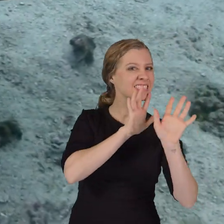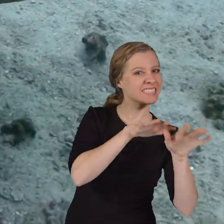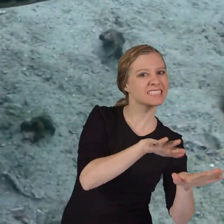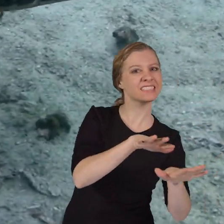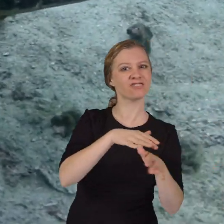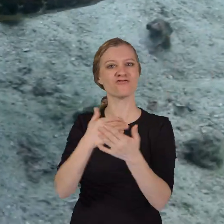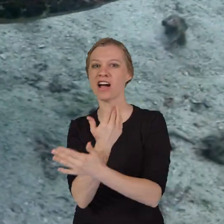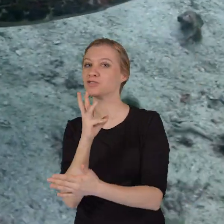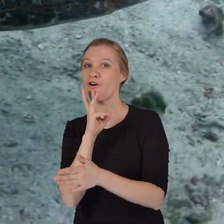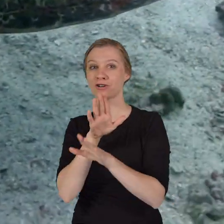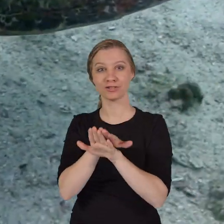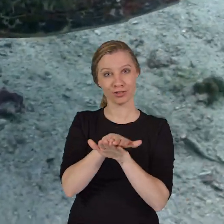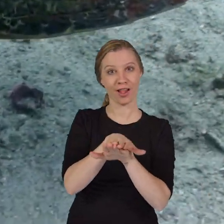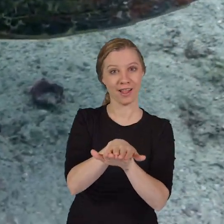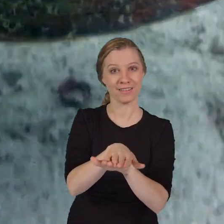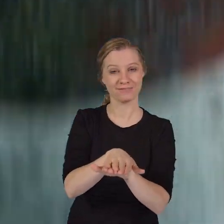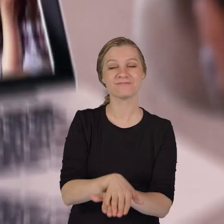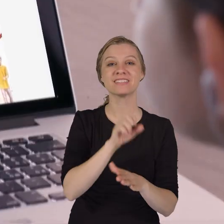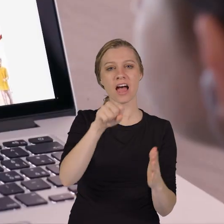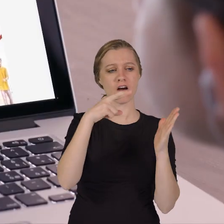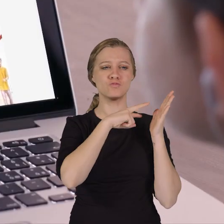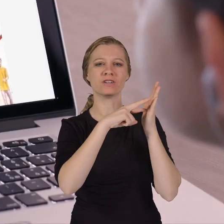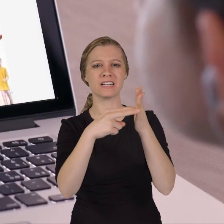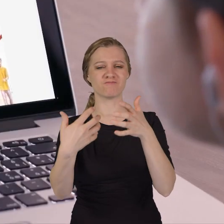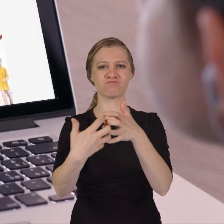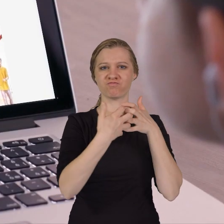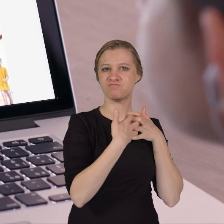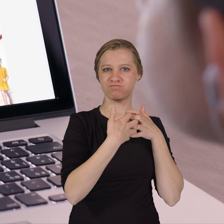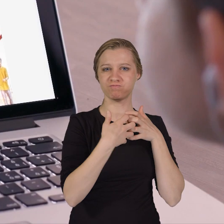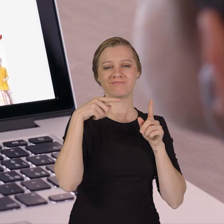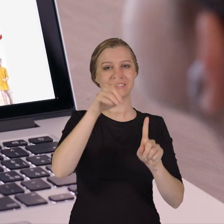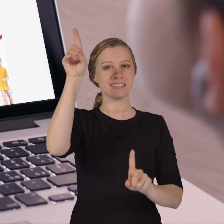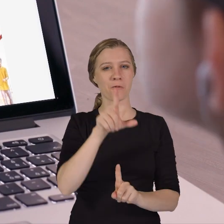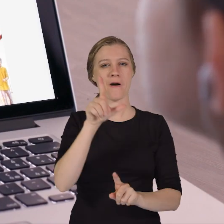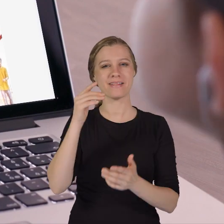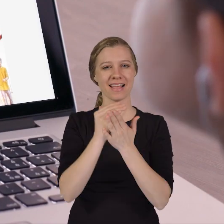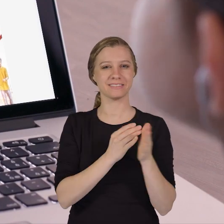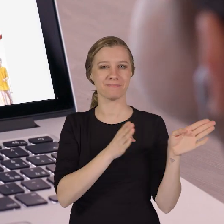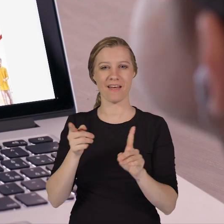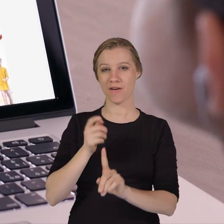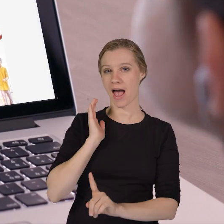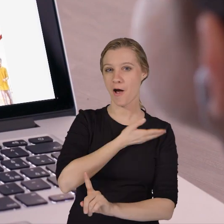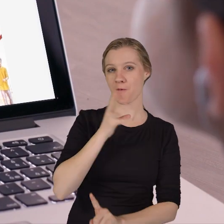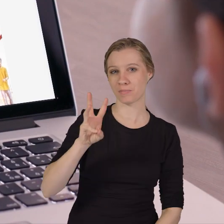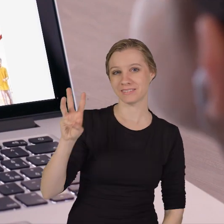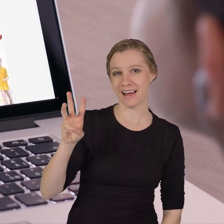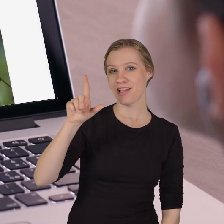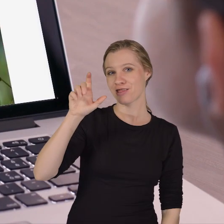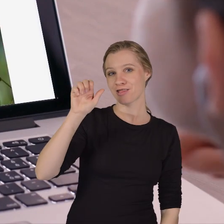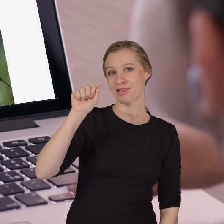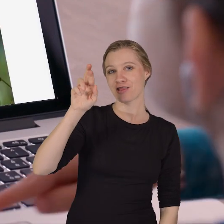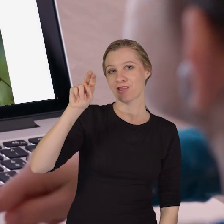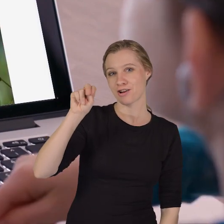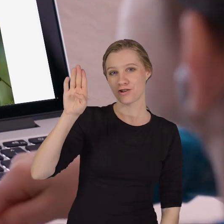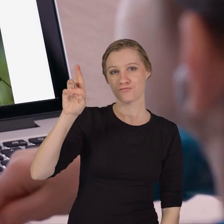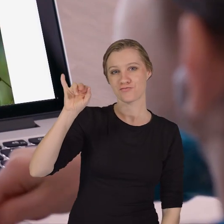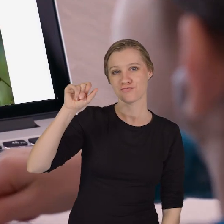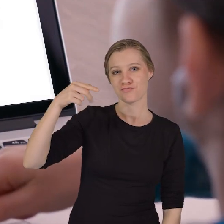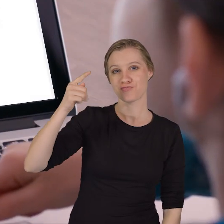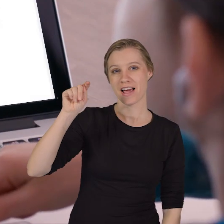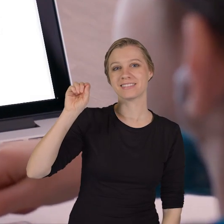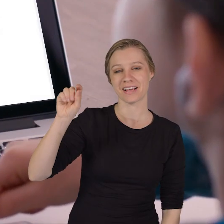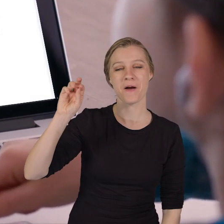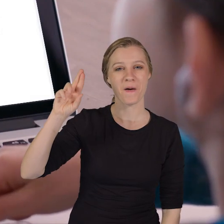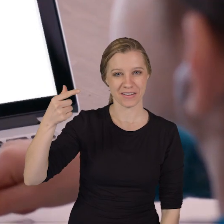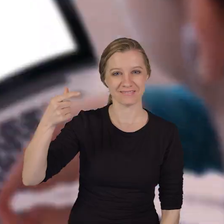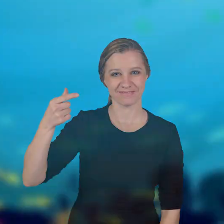about sea and freshwater turtles. You can read along with us by downloading this lesson plan from our website learnbright